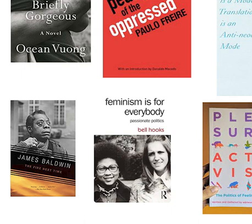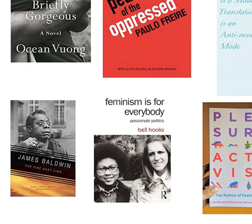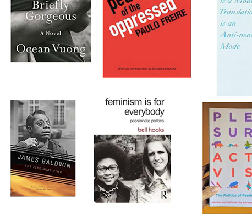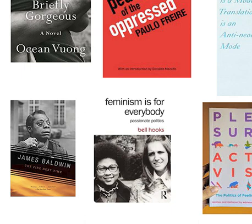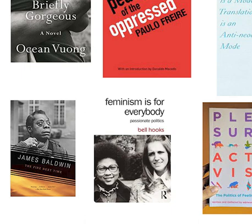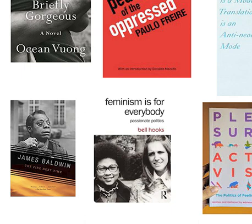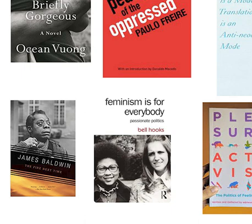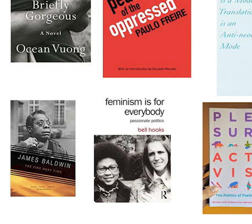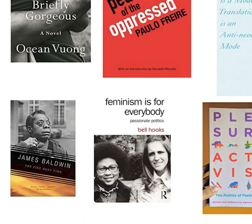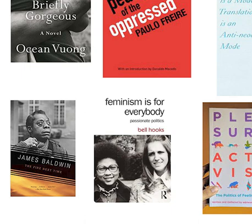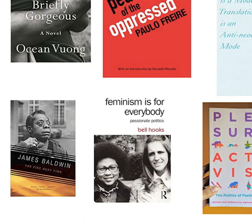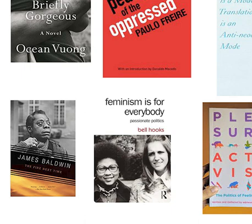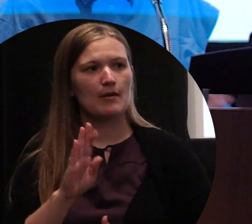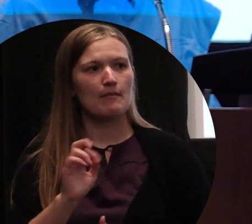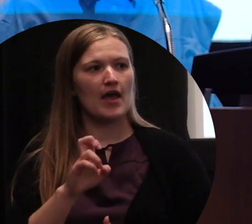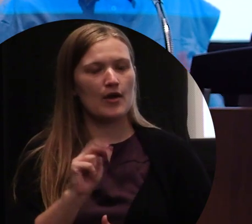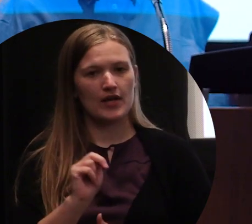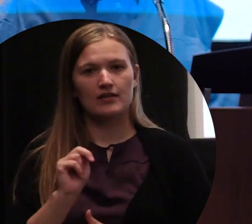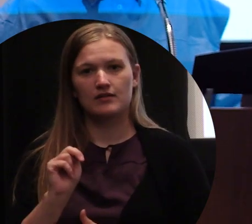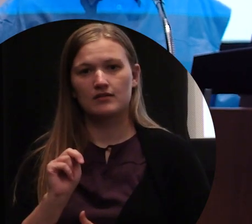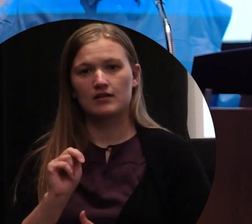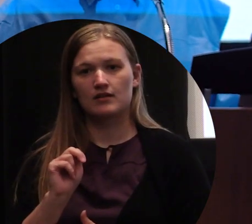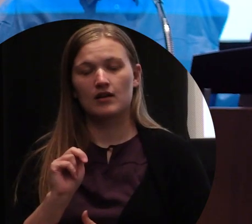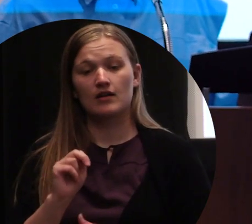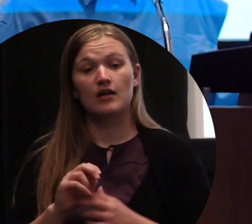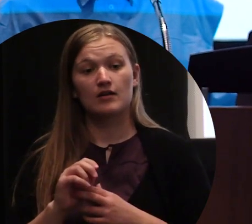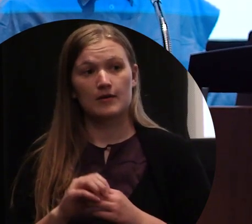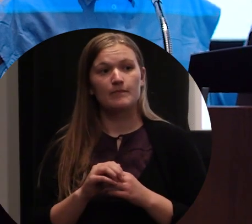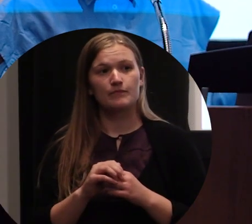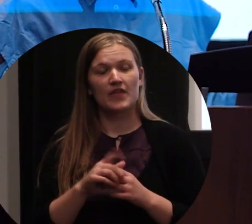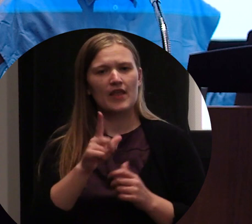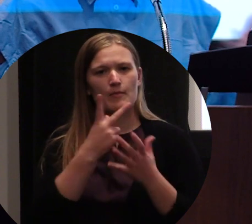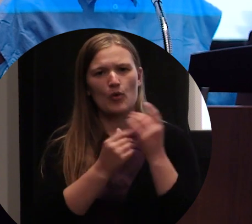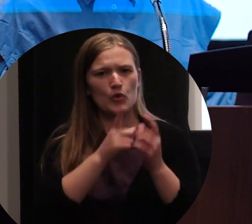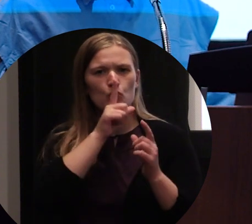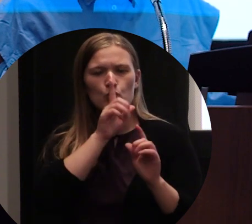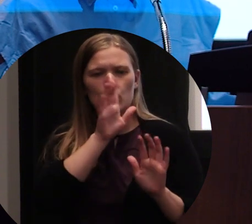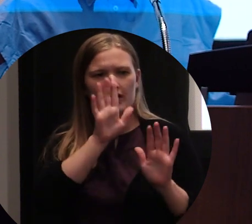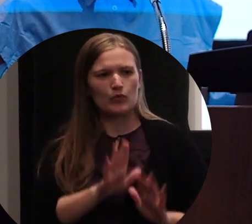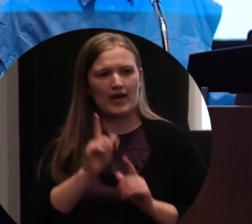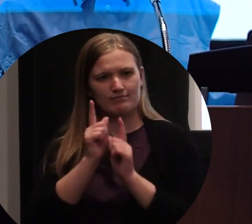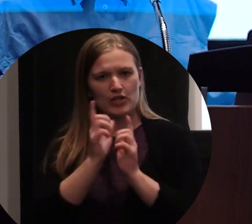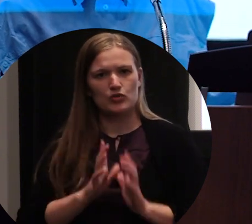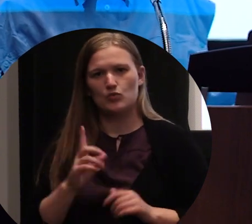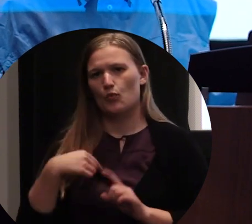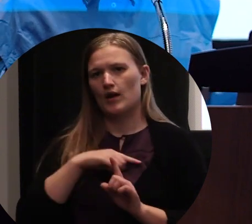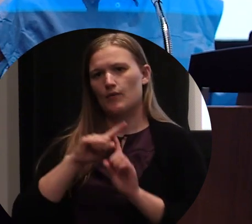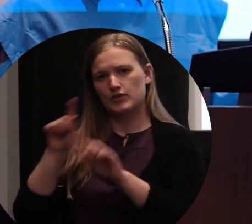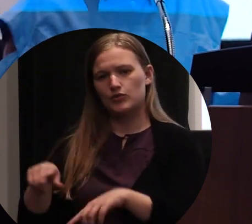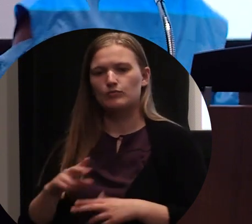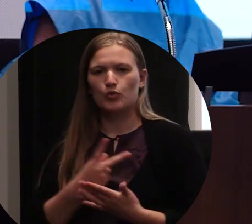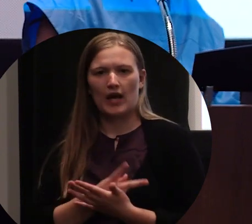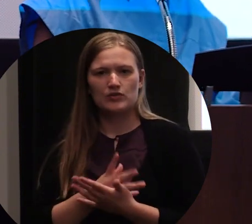to my teachers here, Maren Hassinger, Takaya Booker, who are great mentors to me when I was in grad school, when I went to school at MICA.